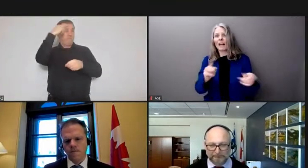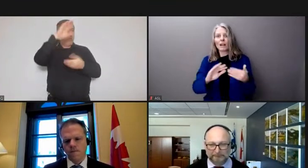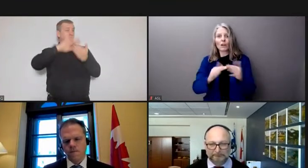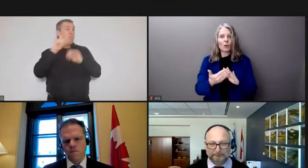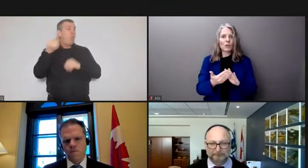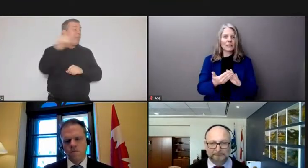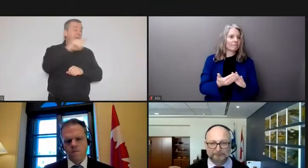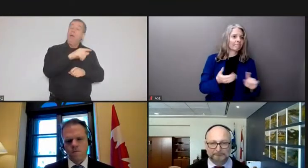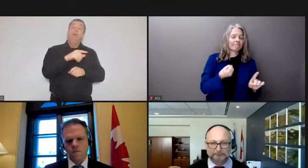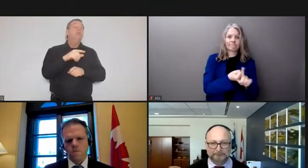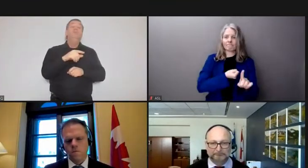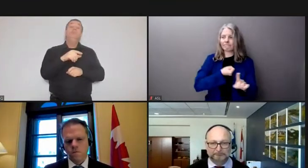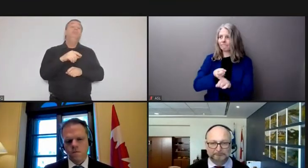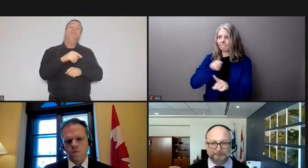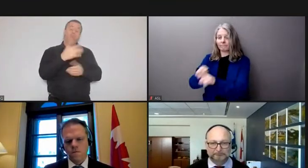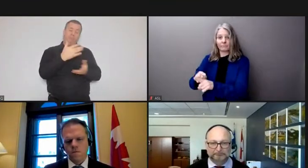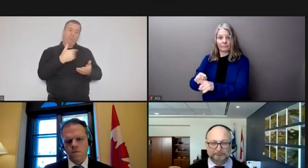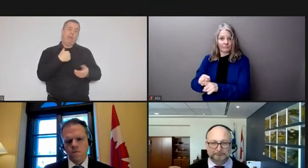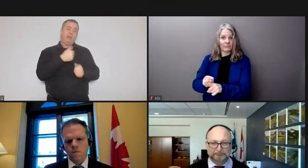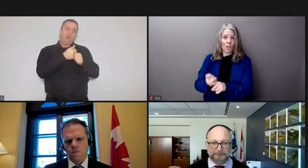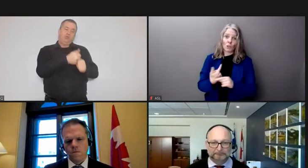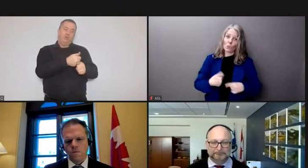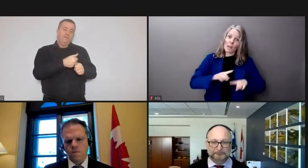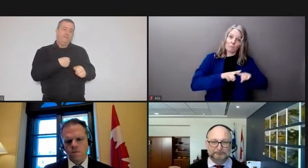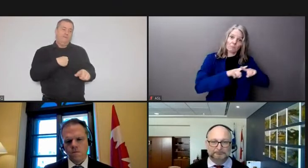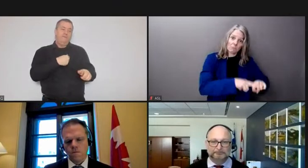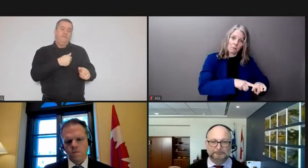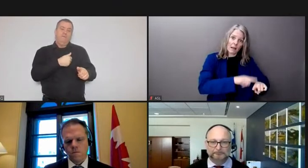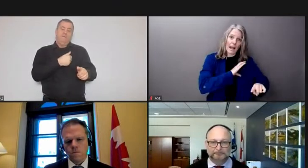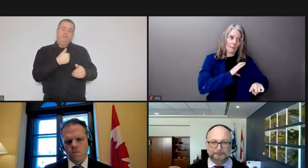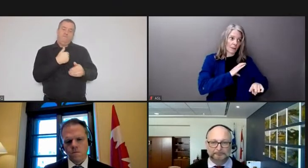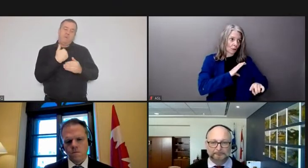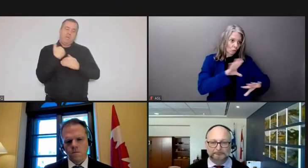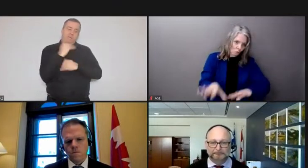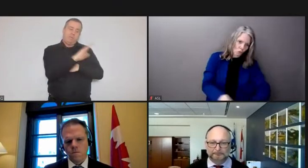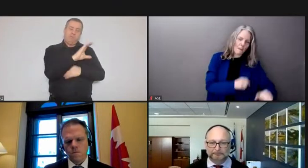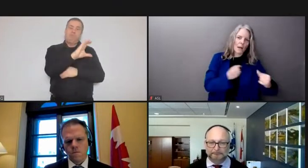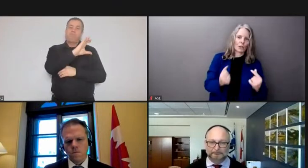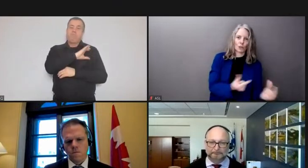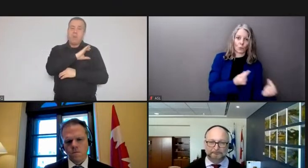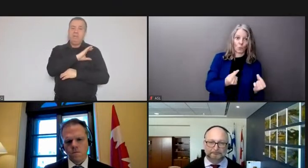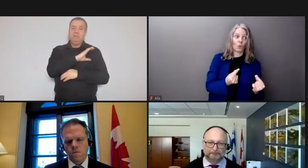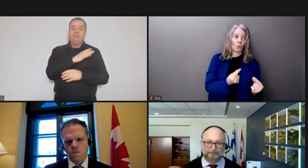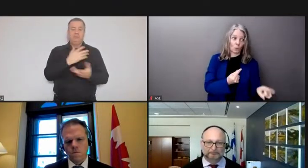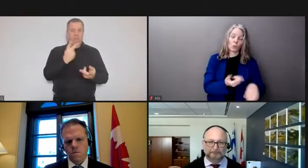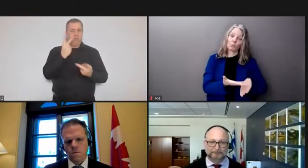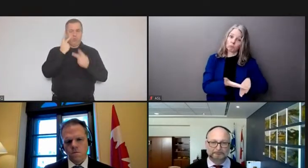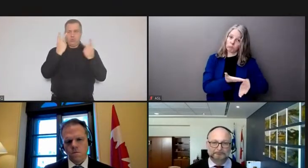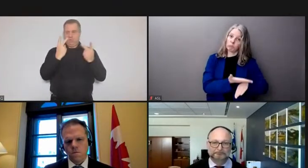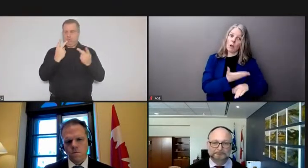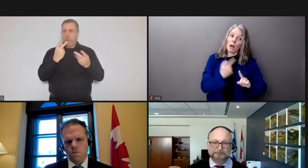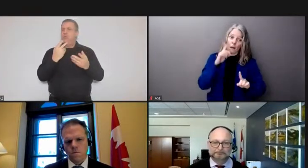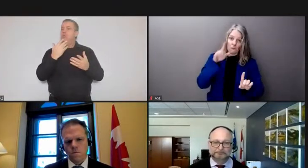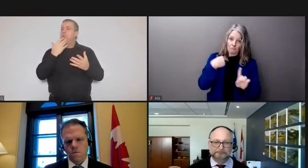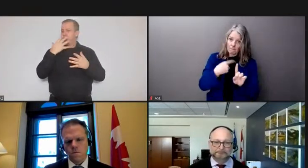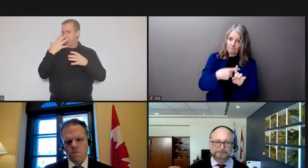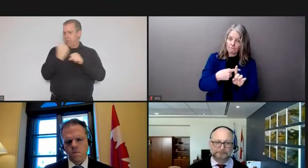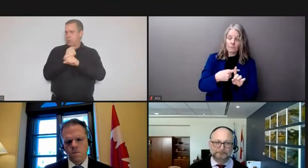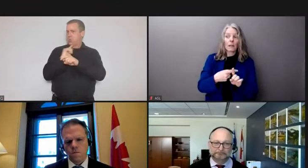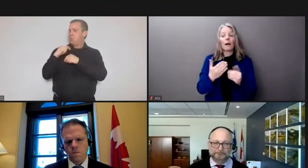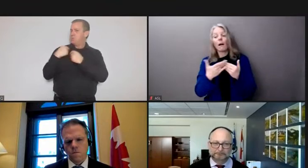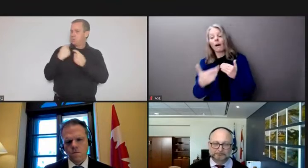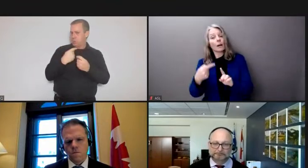seeing some very encouraging developments on that front but as to how the charges will play out and what follows